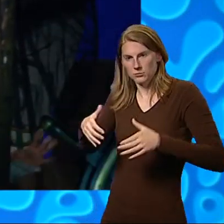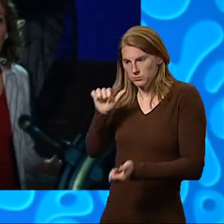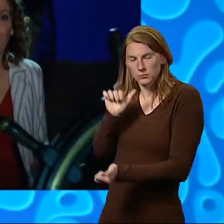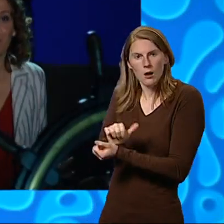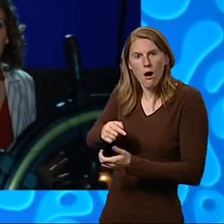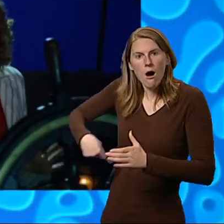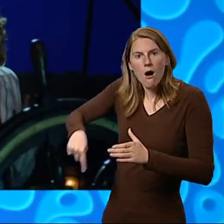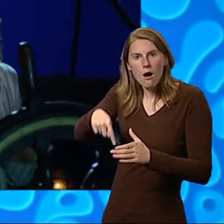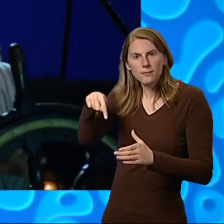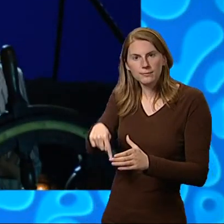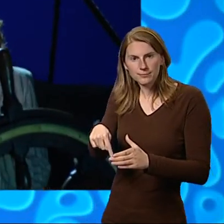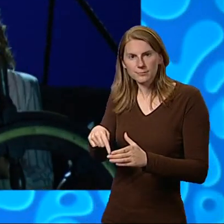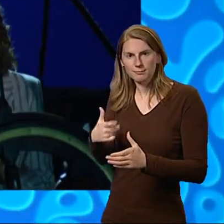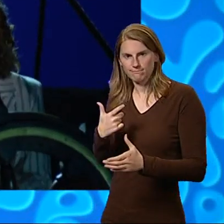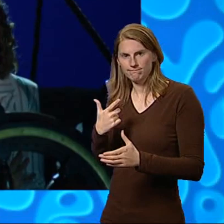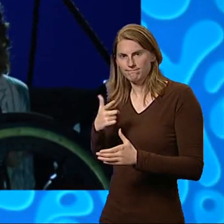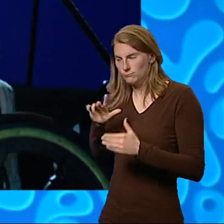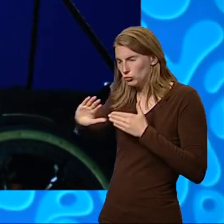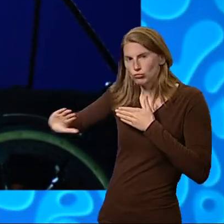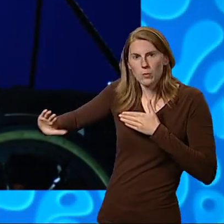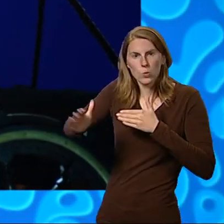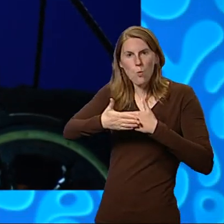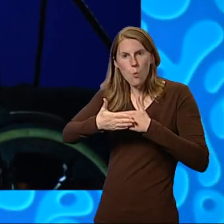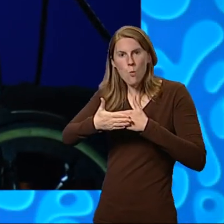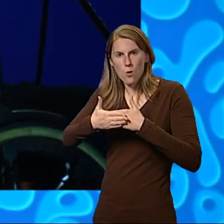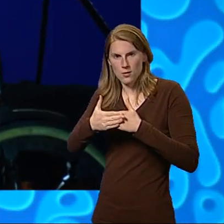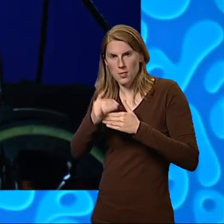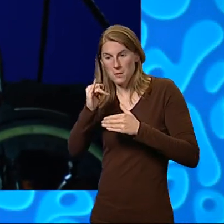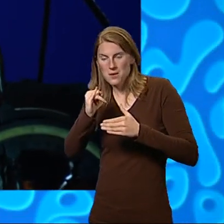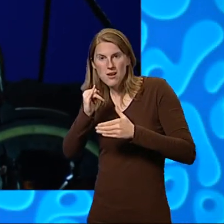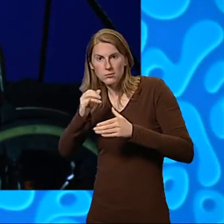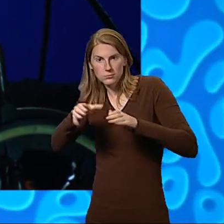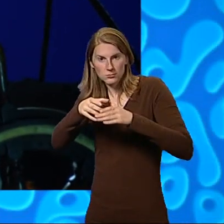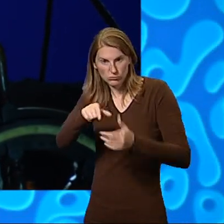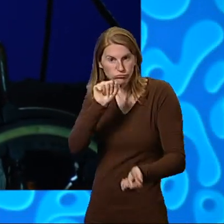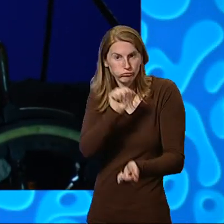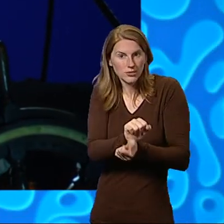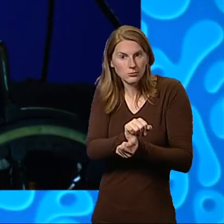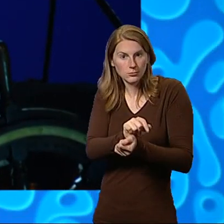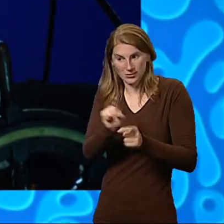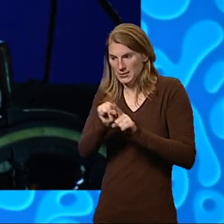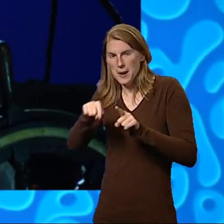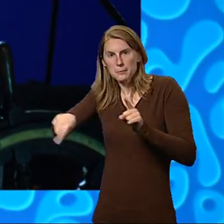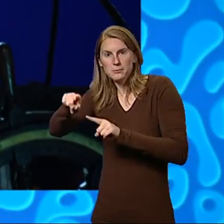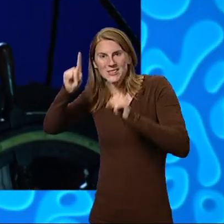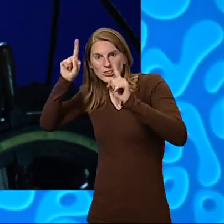shut the door. Now the Whoppergobbs were their prisoners and so were all the teachers. Bang, bang, bang! The prisoners